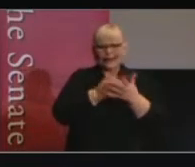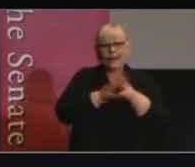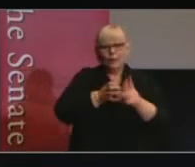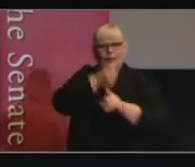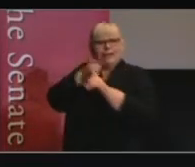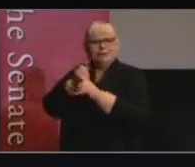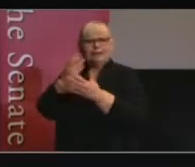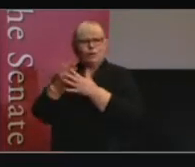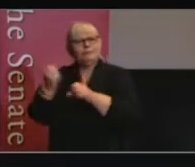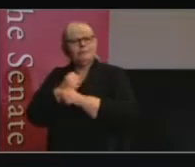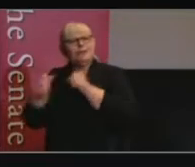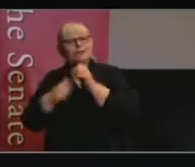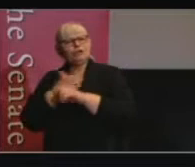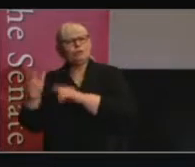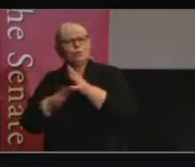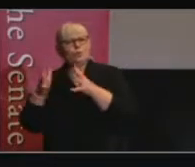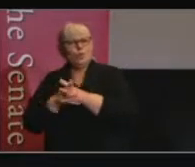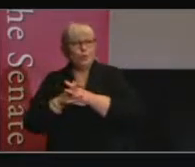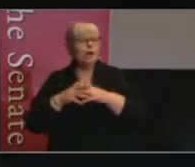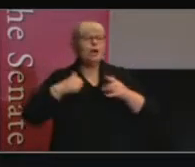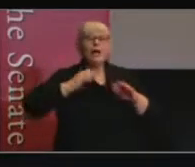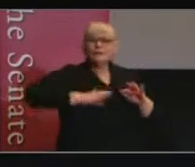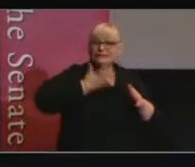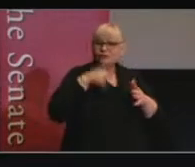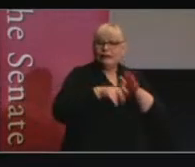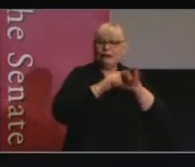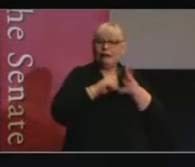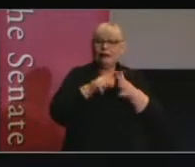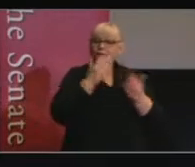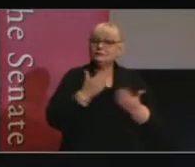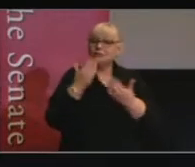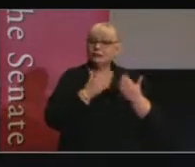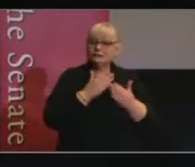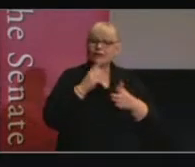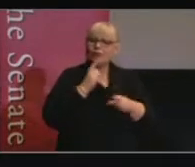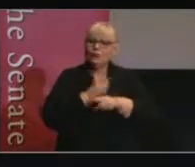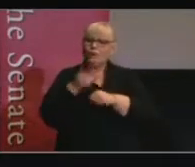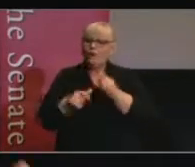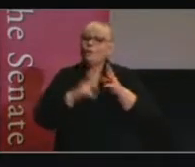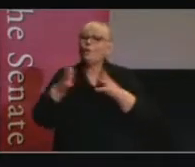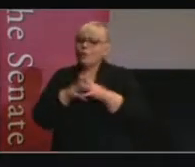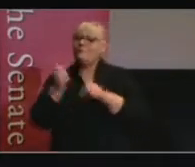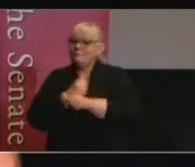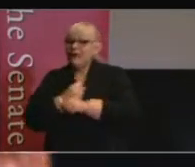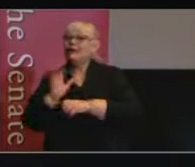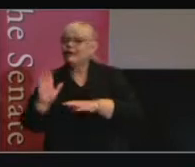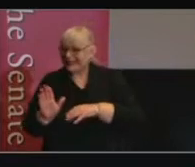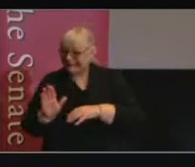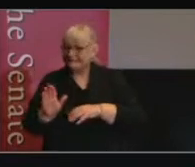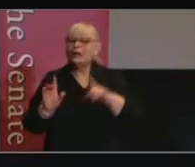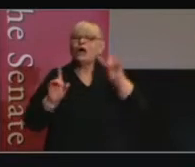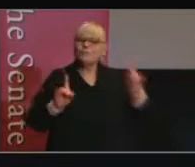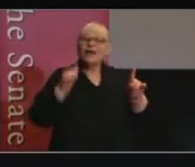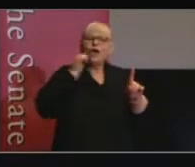stress that I'm interested in case studies that talk about lawmaking. But I'm very conscious that committees do so much